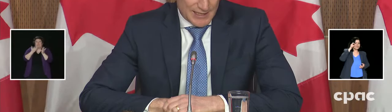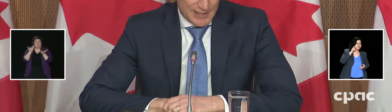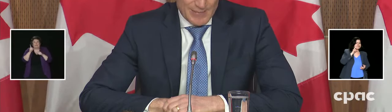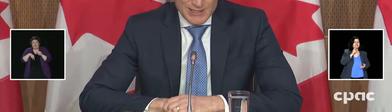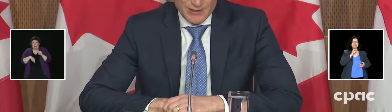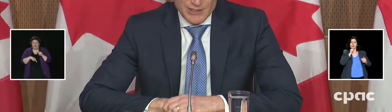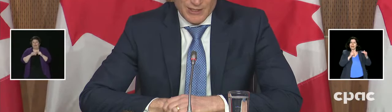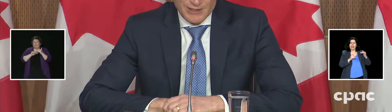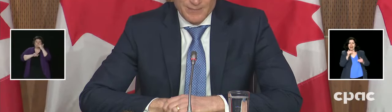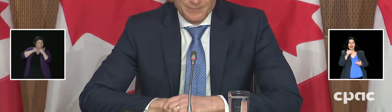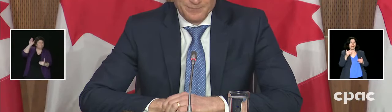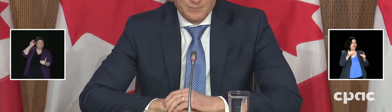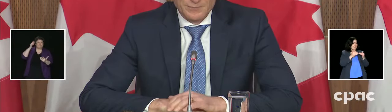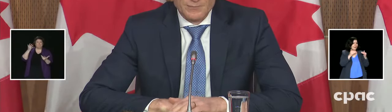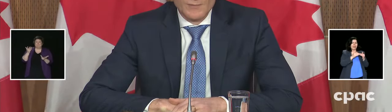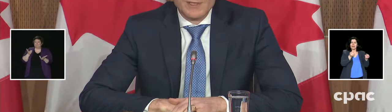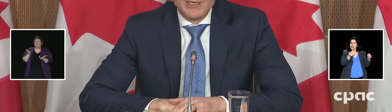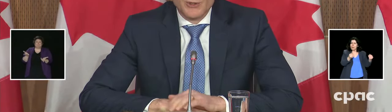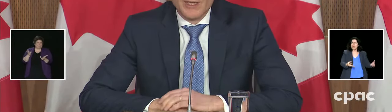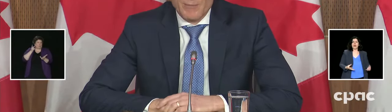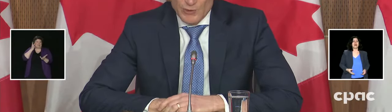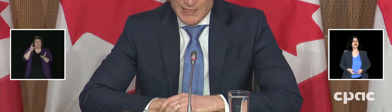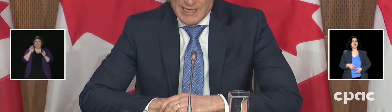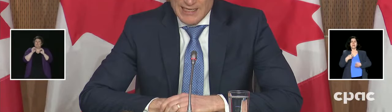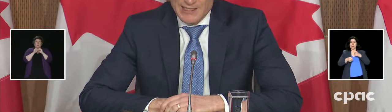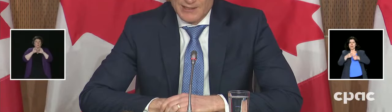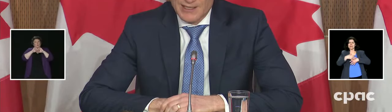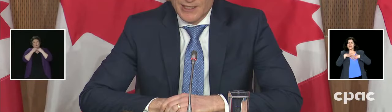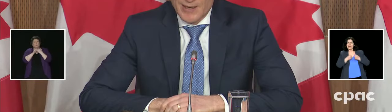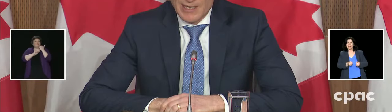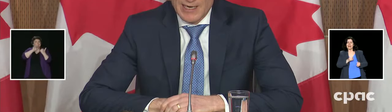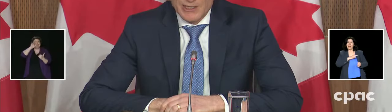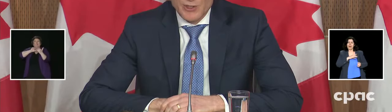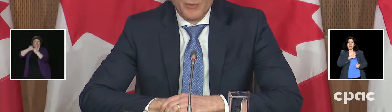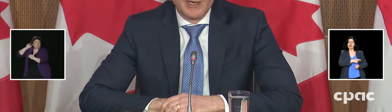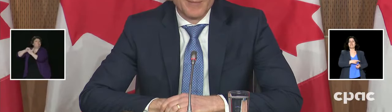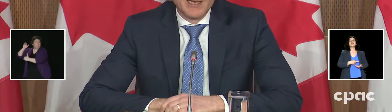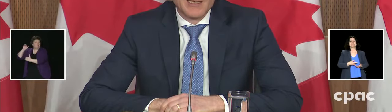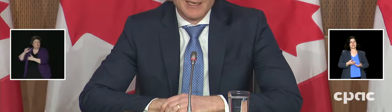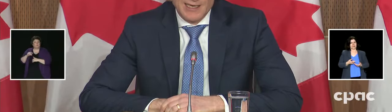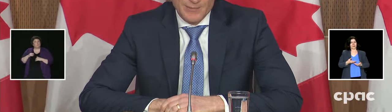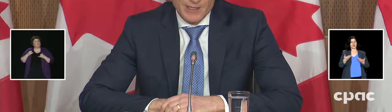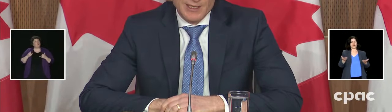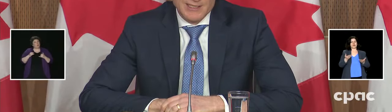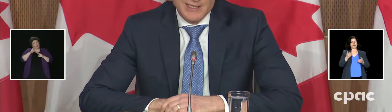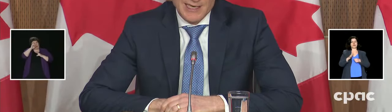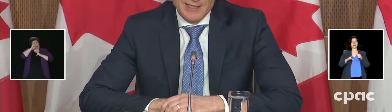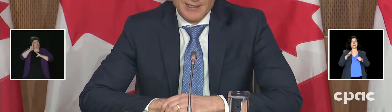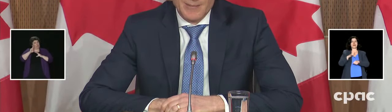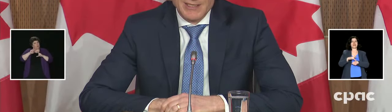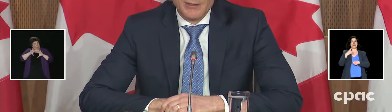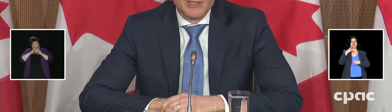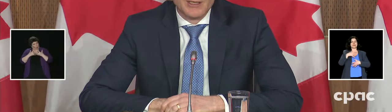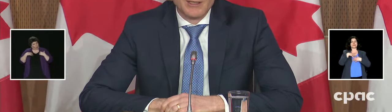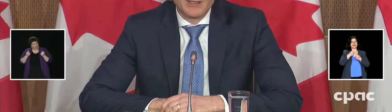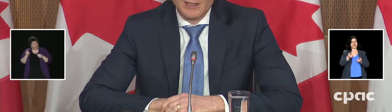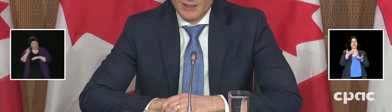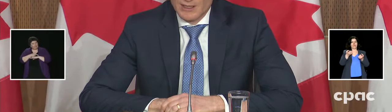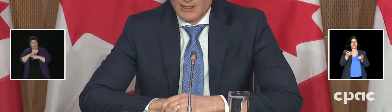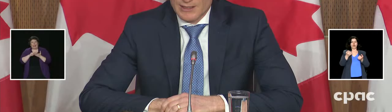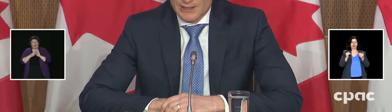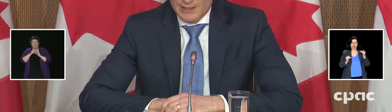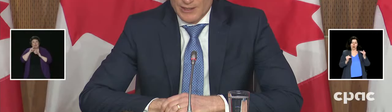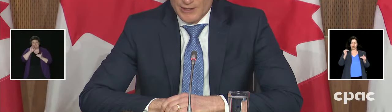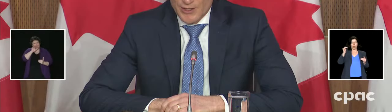and inequalities in terms of health. This World Health Day is a call to eliminate the inequalities in terms of health